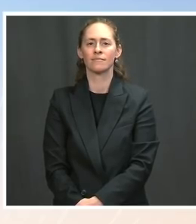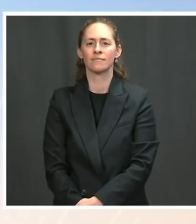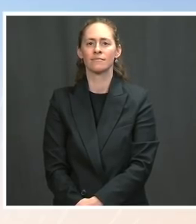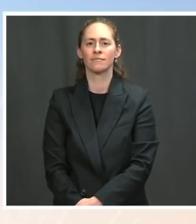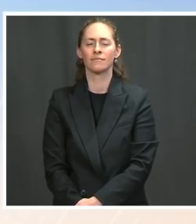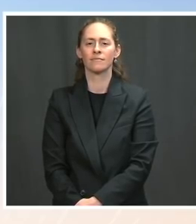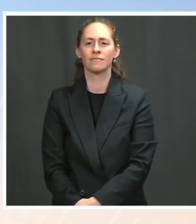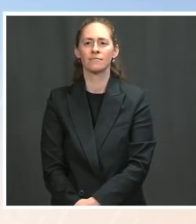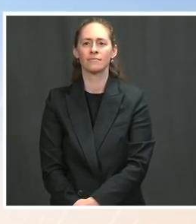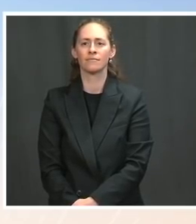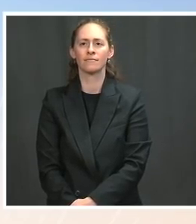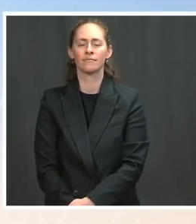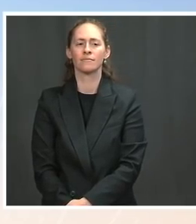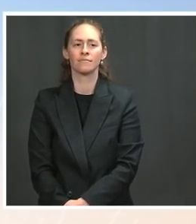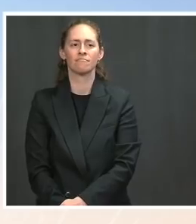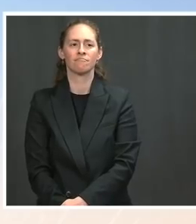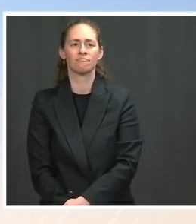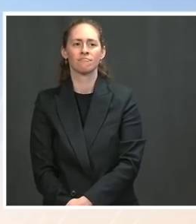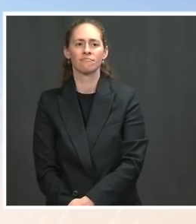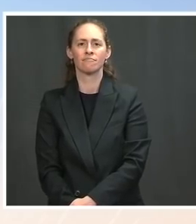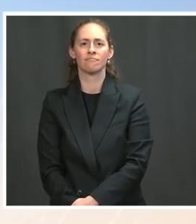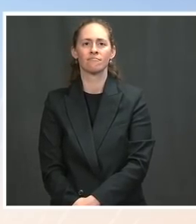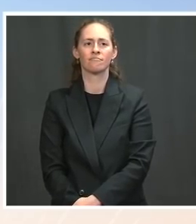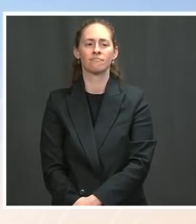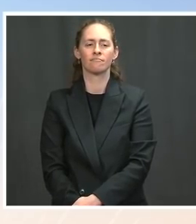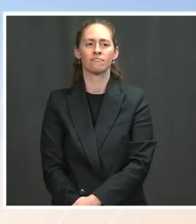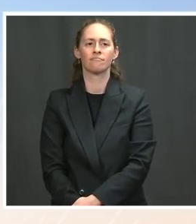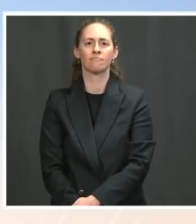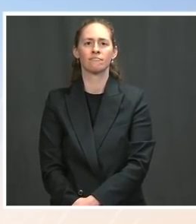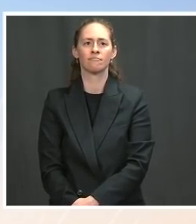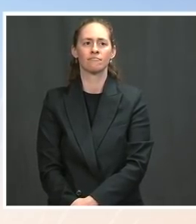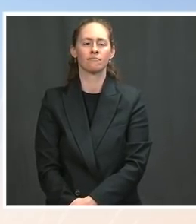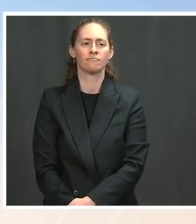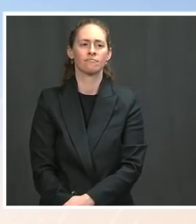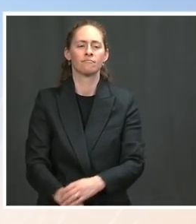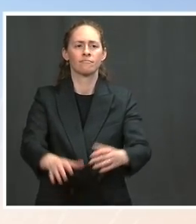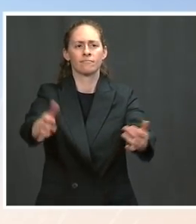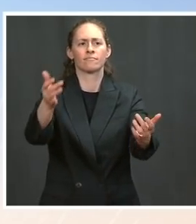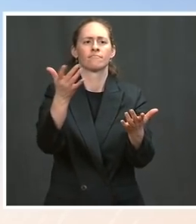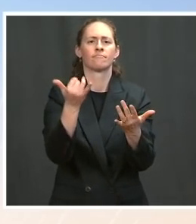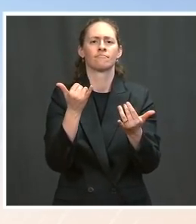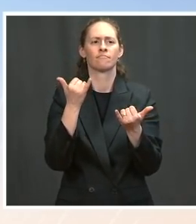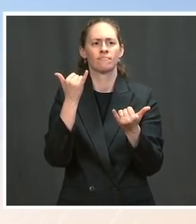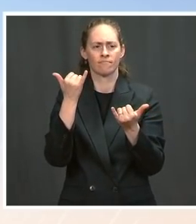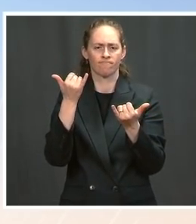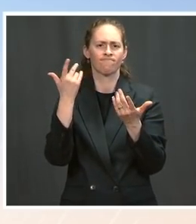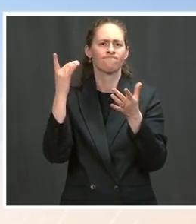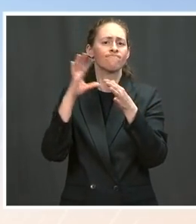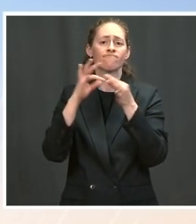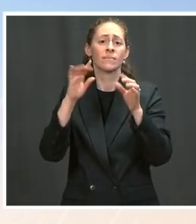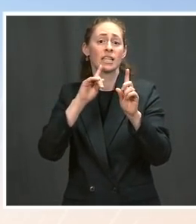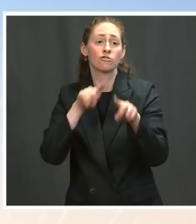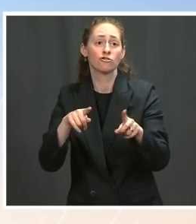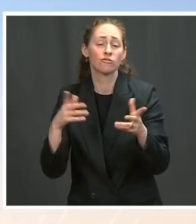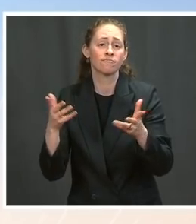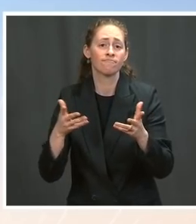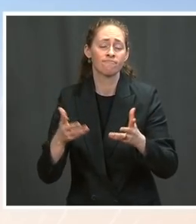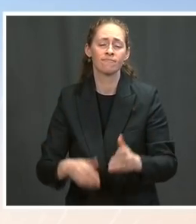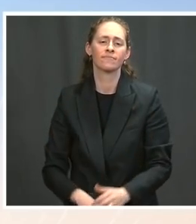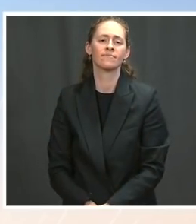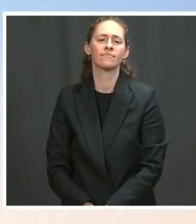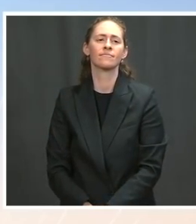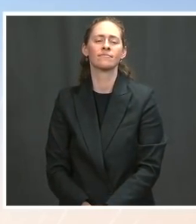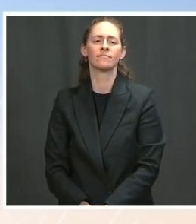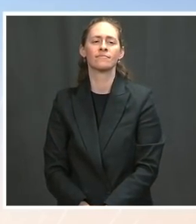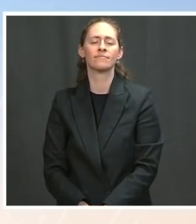when distributing the funds? Well, first, in mid-April, I know you've been following this closely, but for others, the administration, we announced